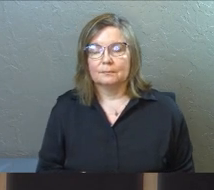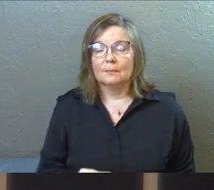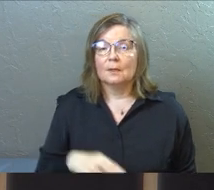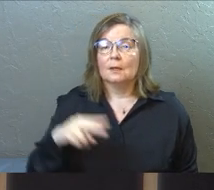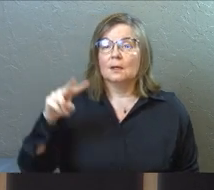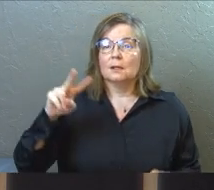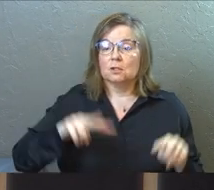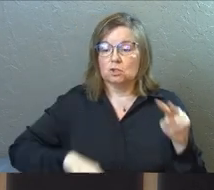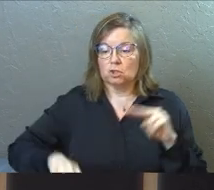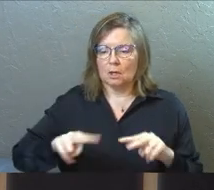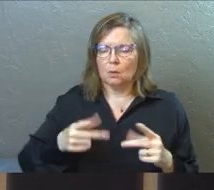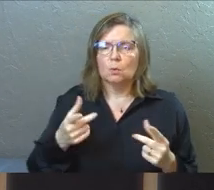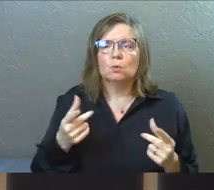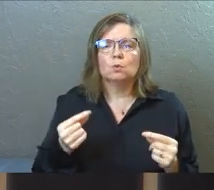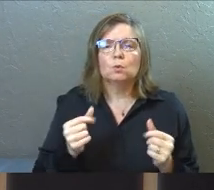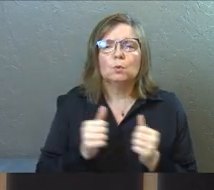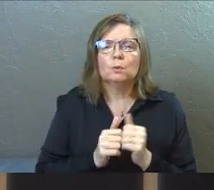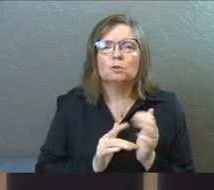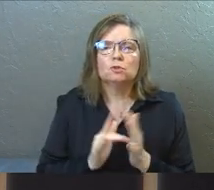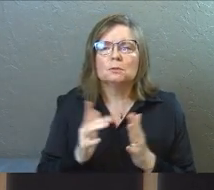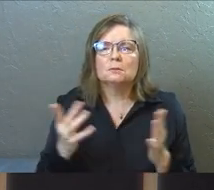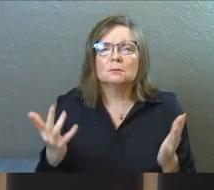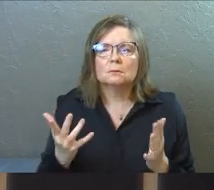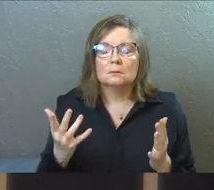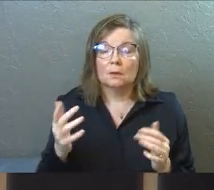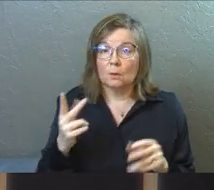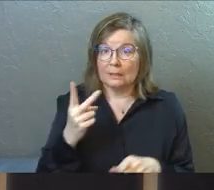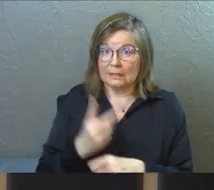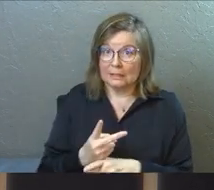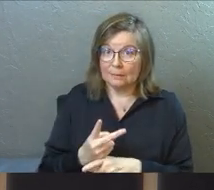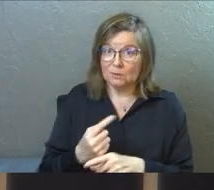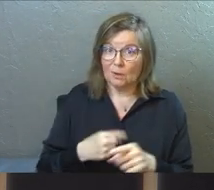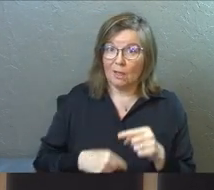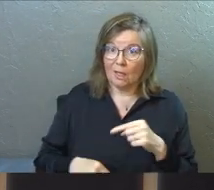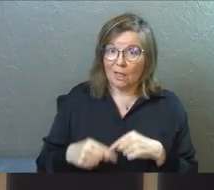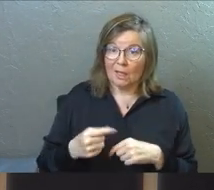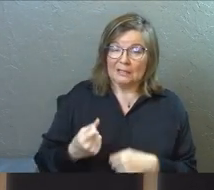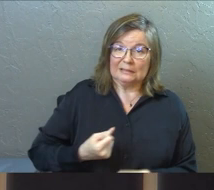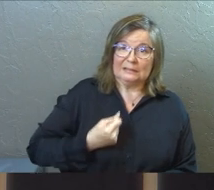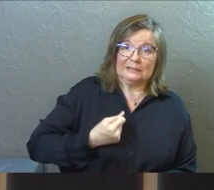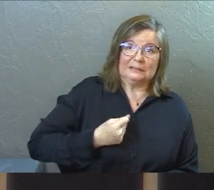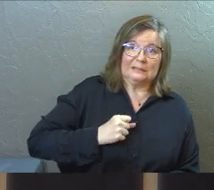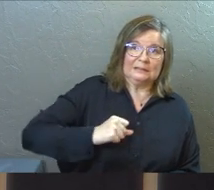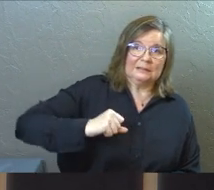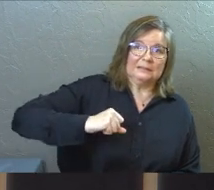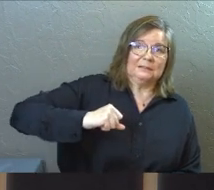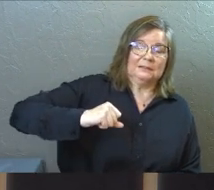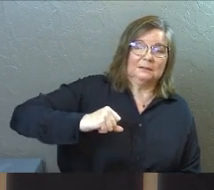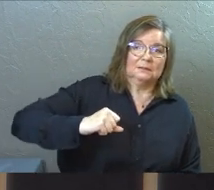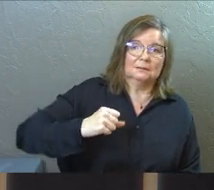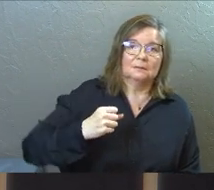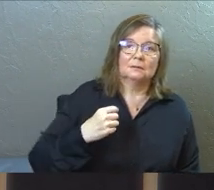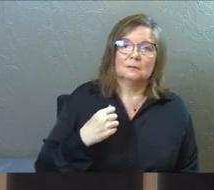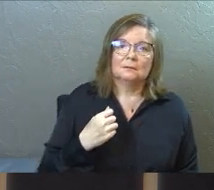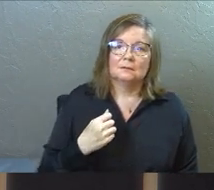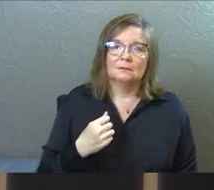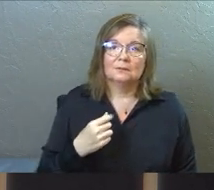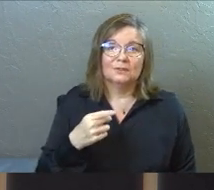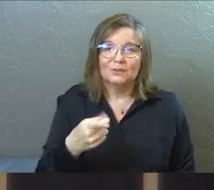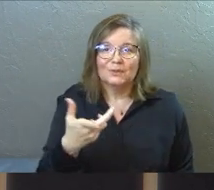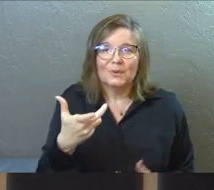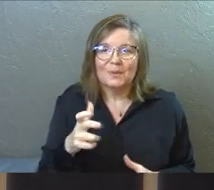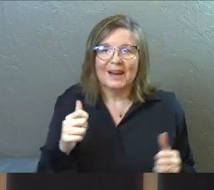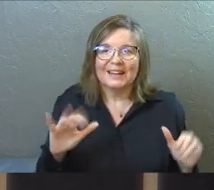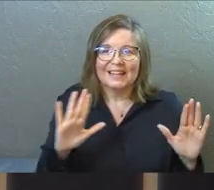The judgment will be what did you do with Jesus? But what keeps you back from surrendering to him is